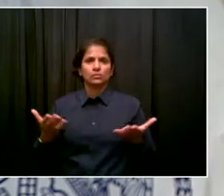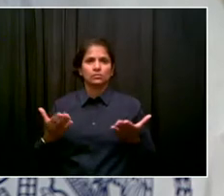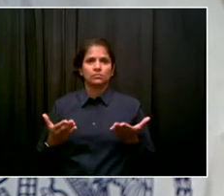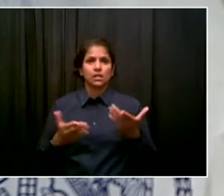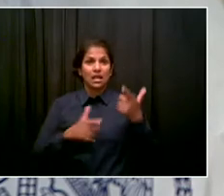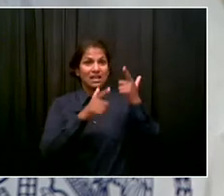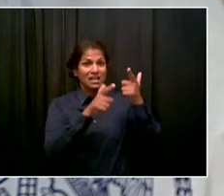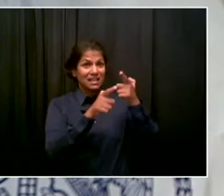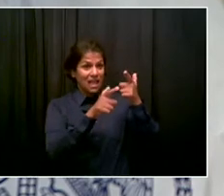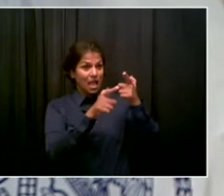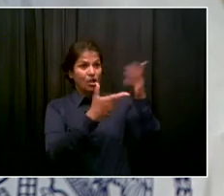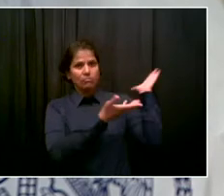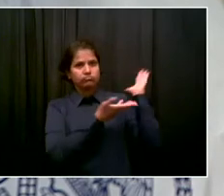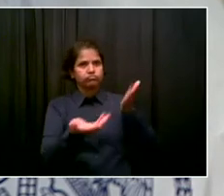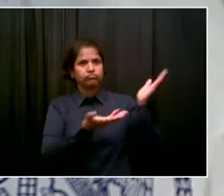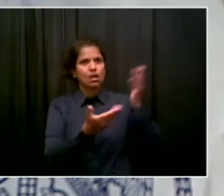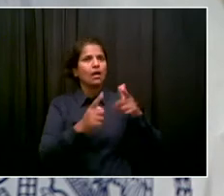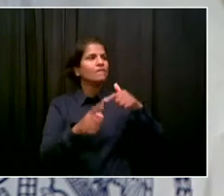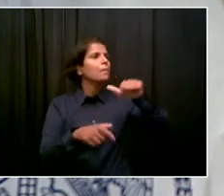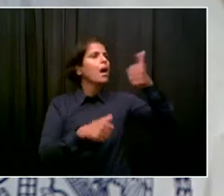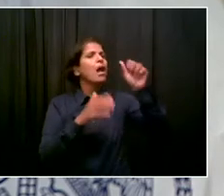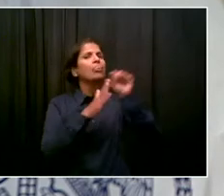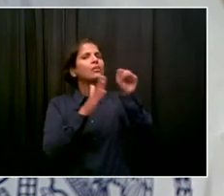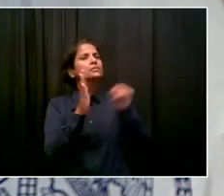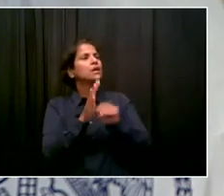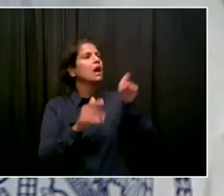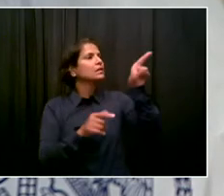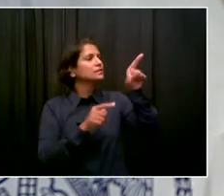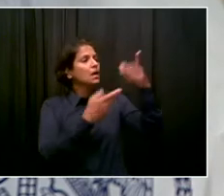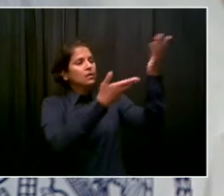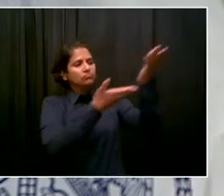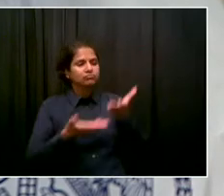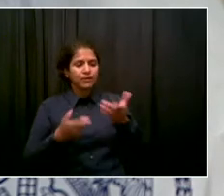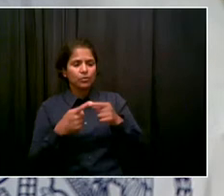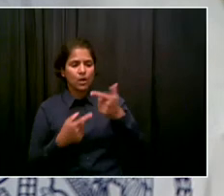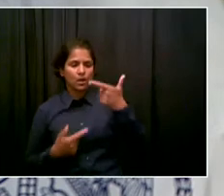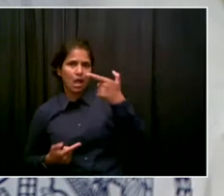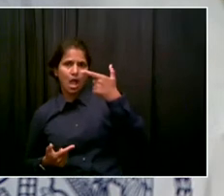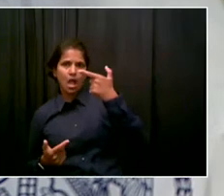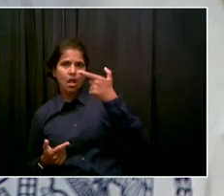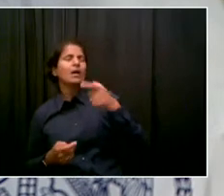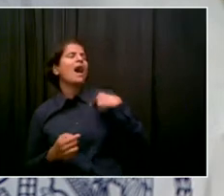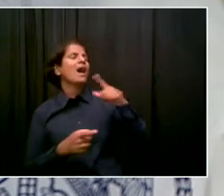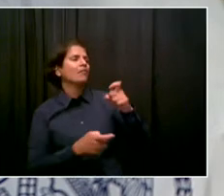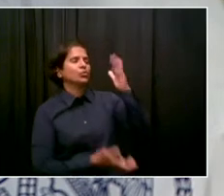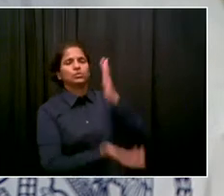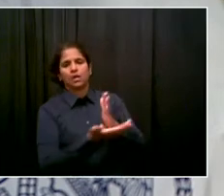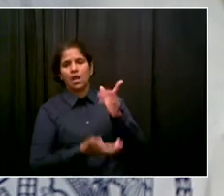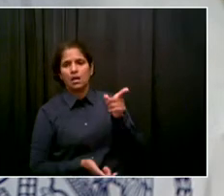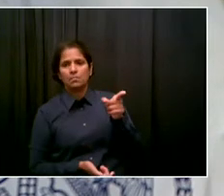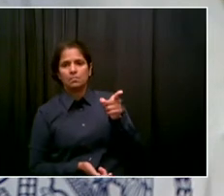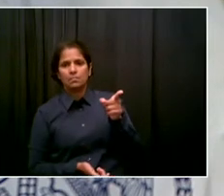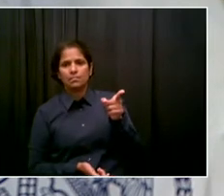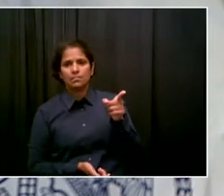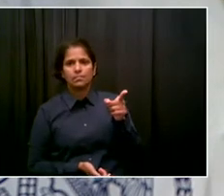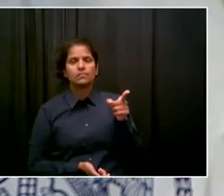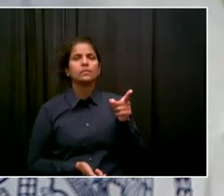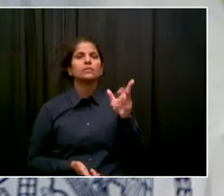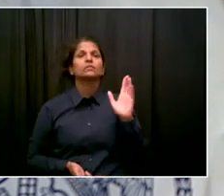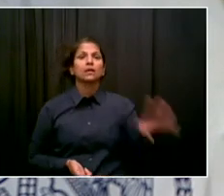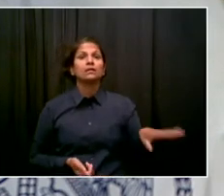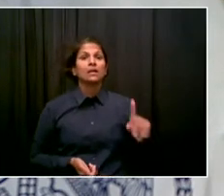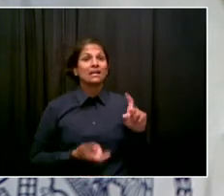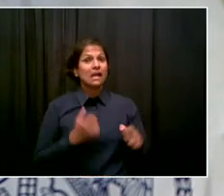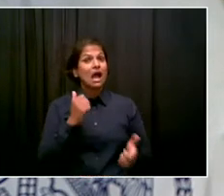of state. Let's be honest and clear about this. The thing that would help us the most is actual federal laws to